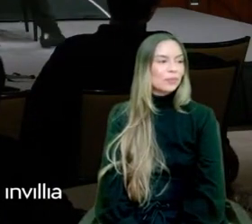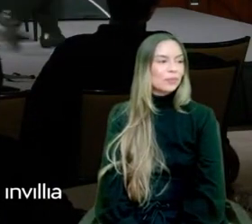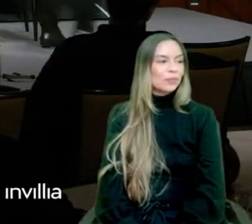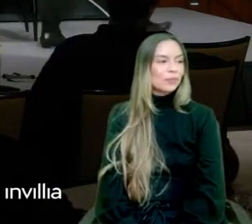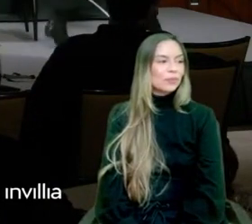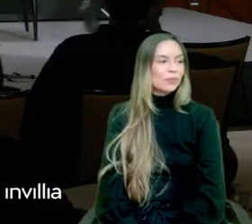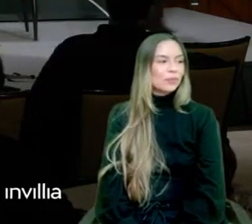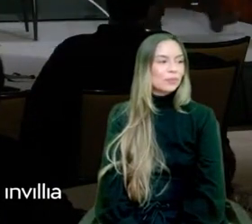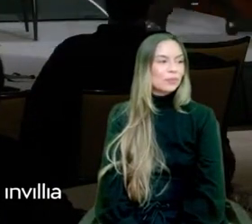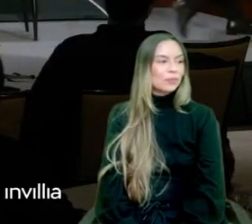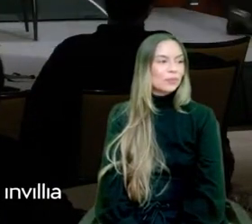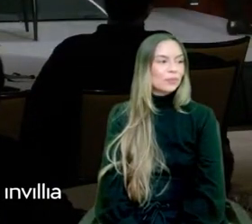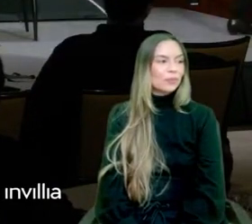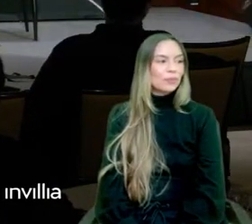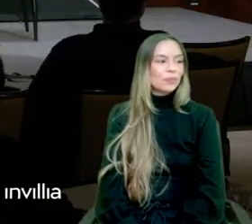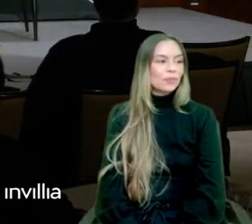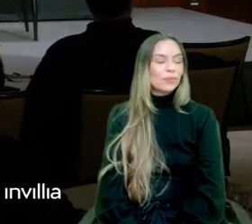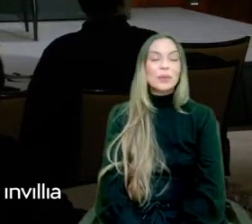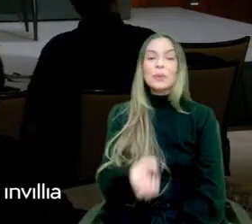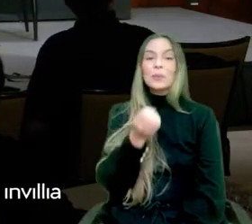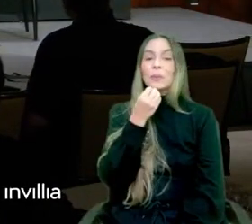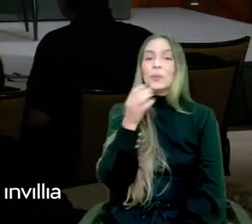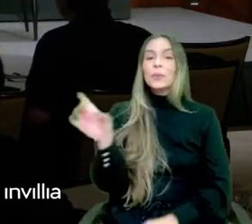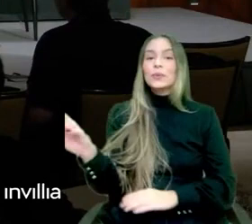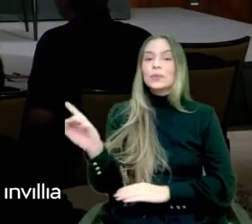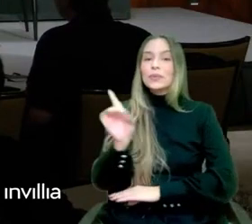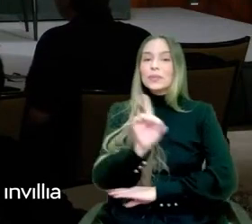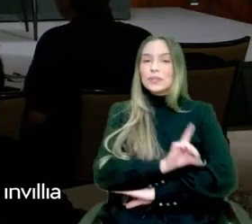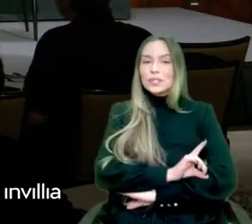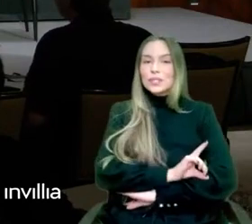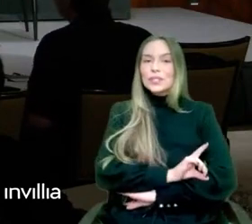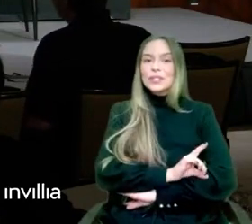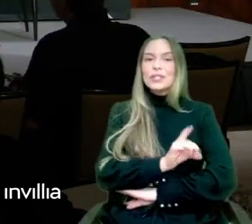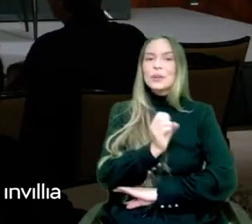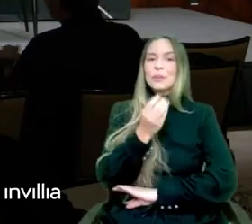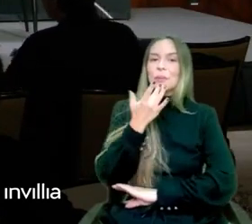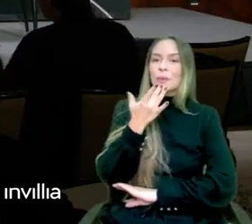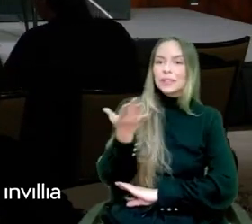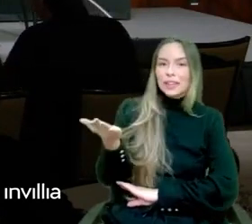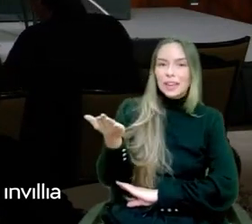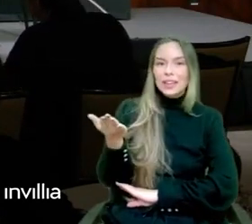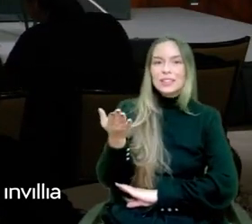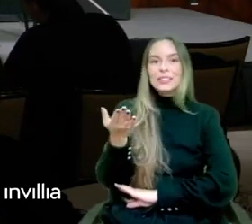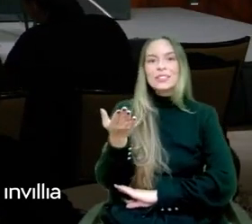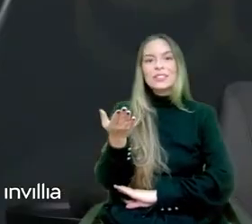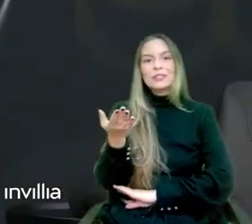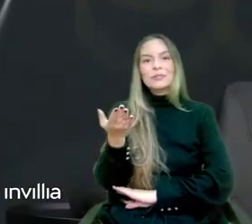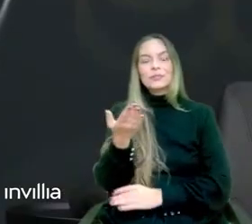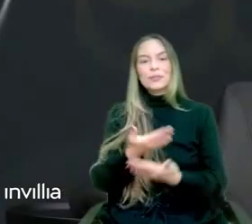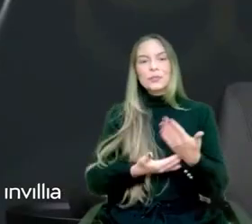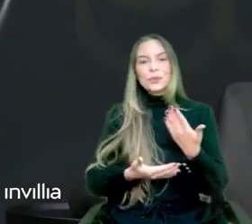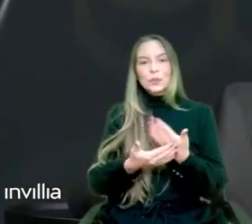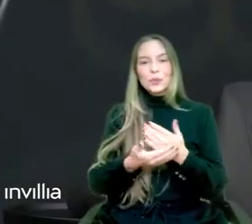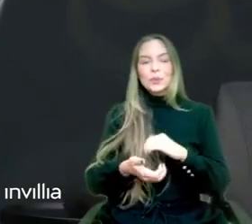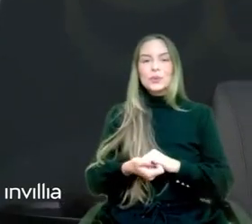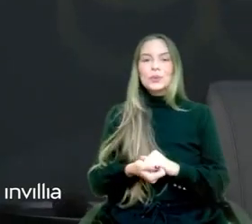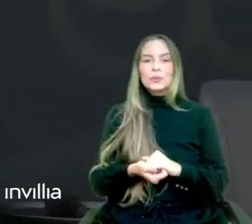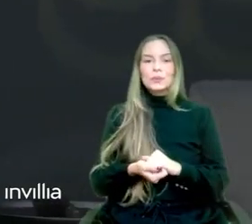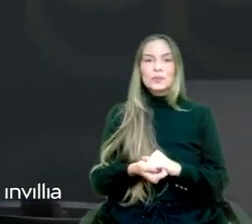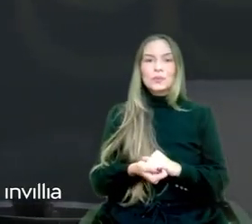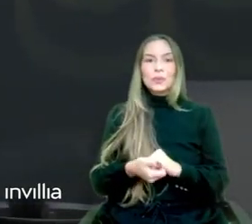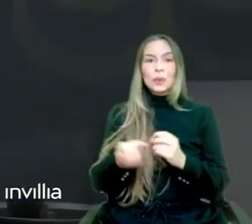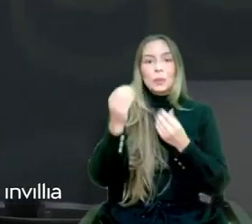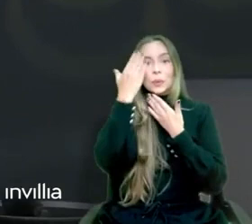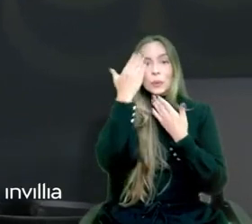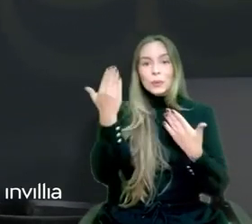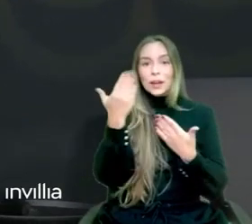So, good morning, good afternoon, good afternoon, thank you all for being here